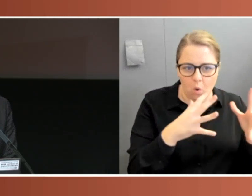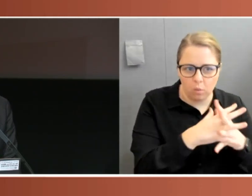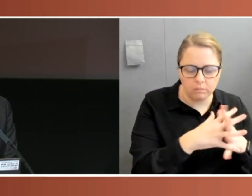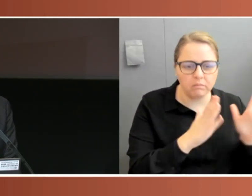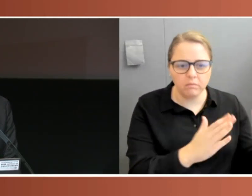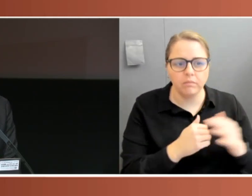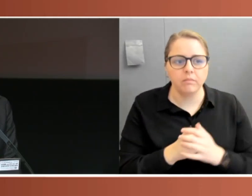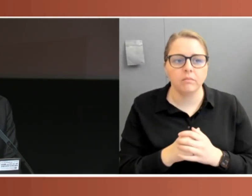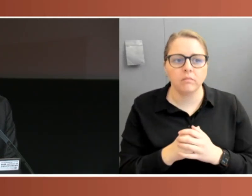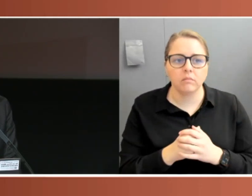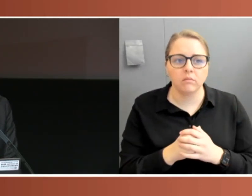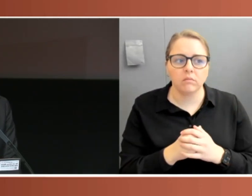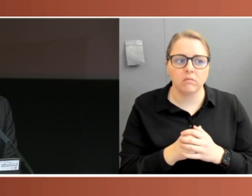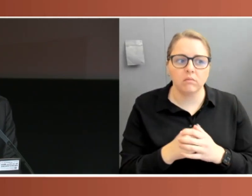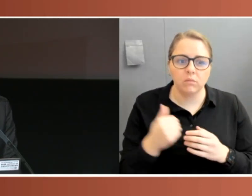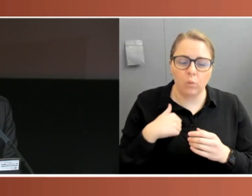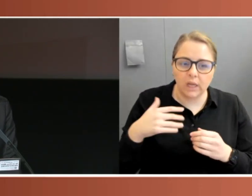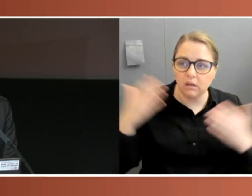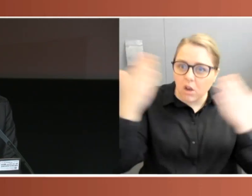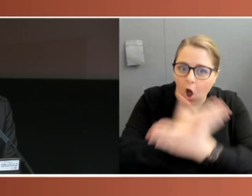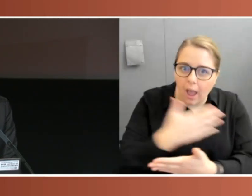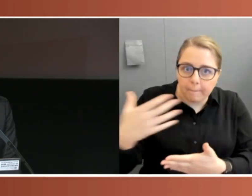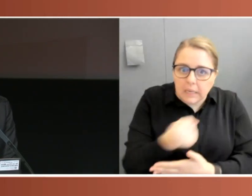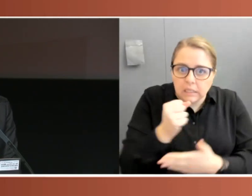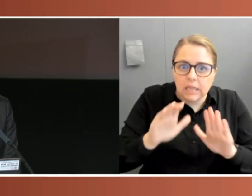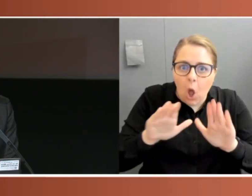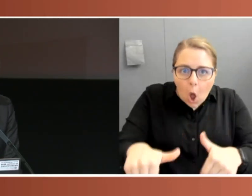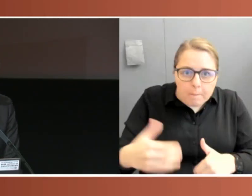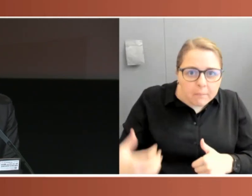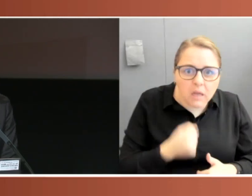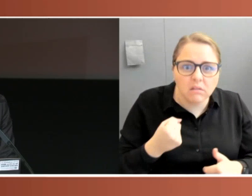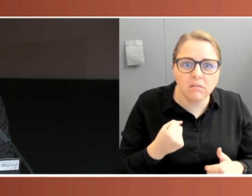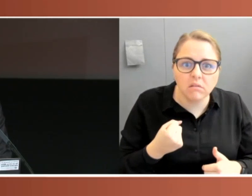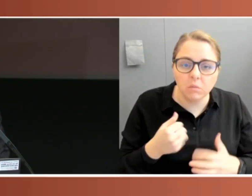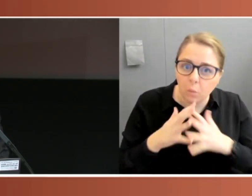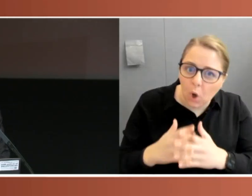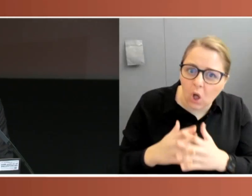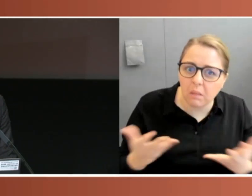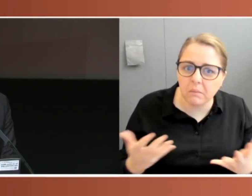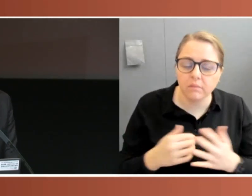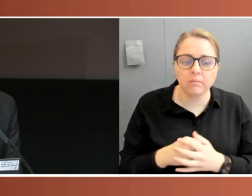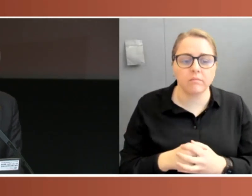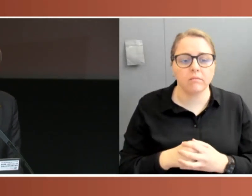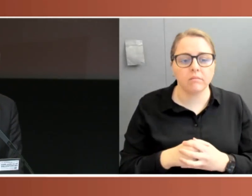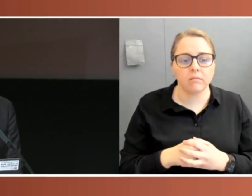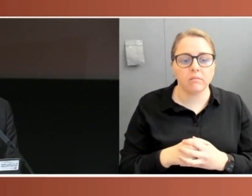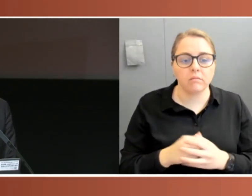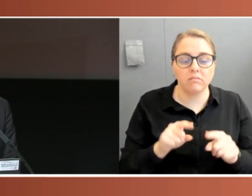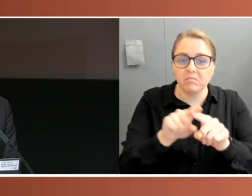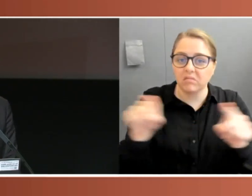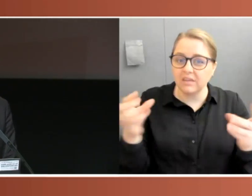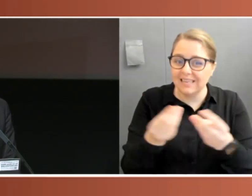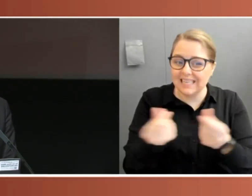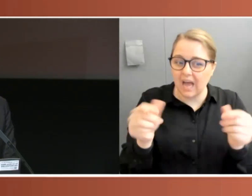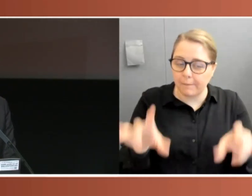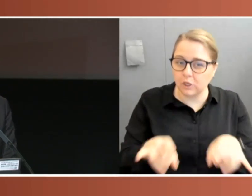really amount to a needed public health purpose? Some Australians were so sufficiently agitated that, particularly towards the